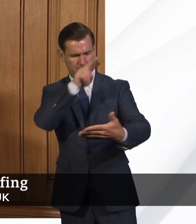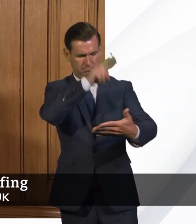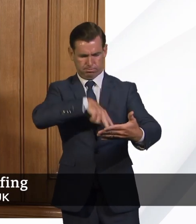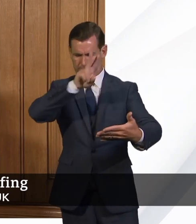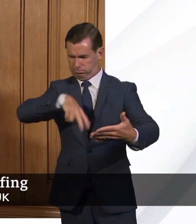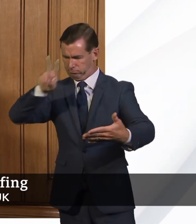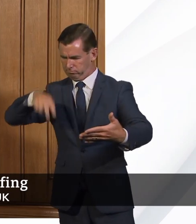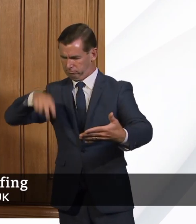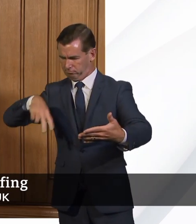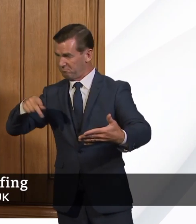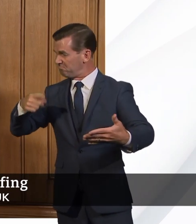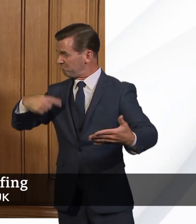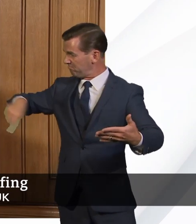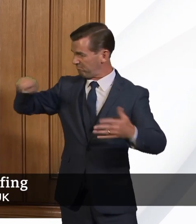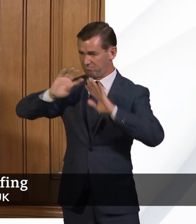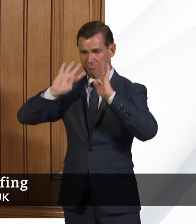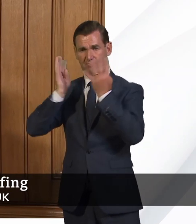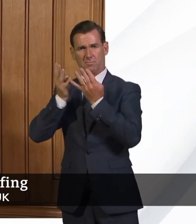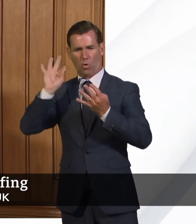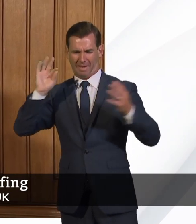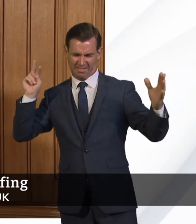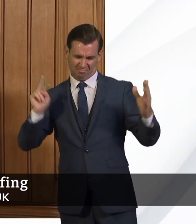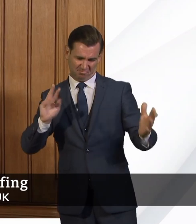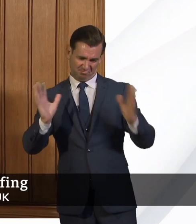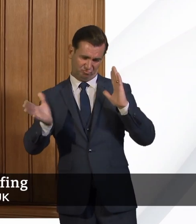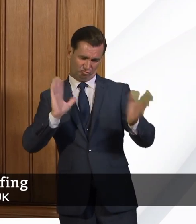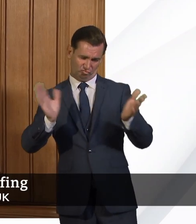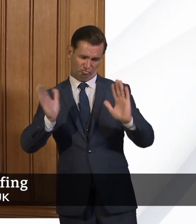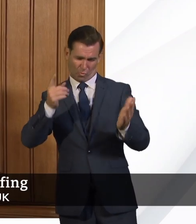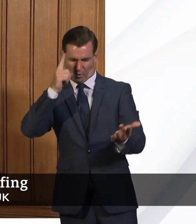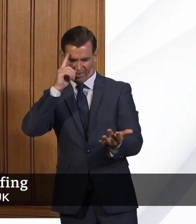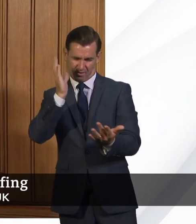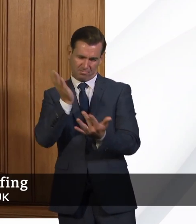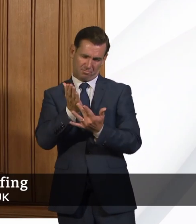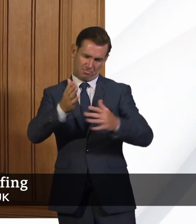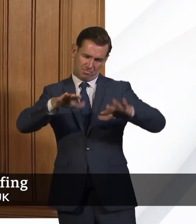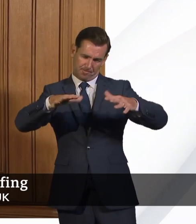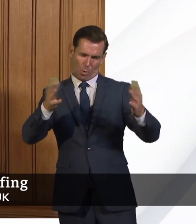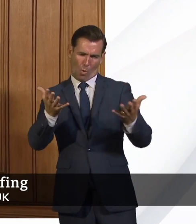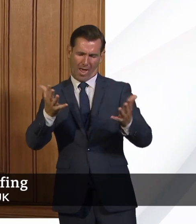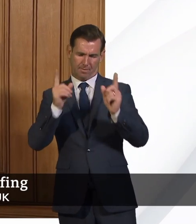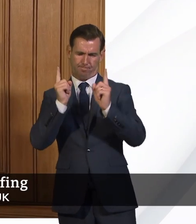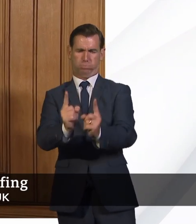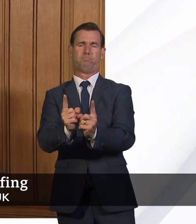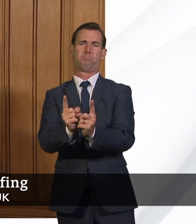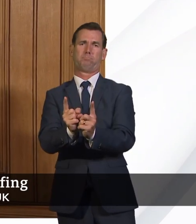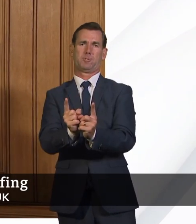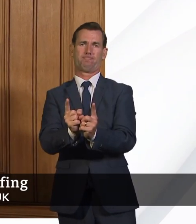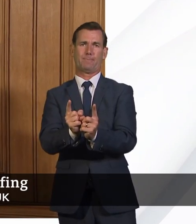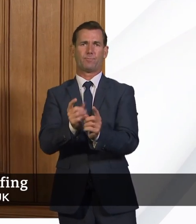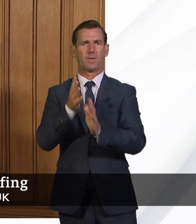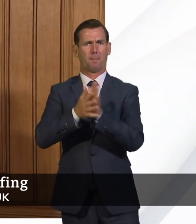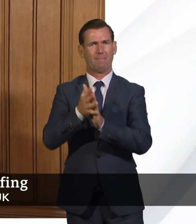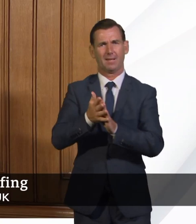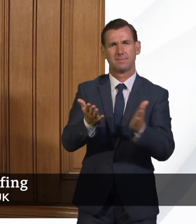And when it produces that consensus, it essentially has a central most likely projection and then a range around it, which represents